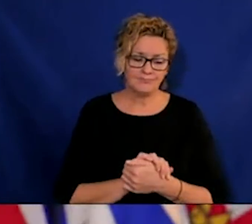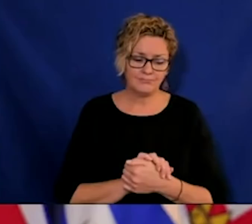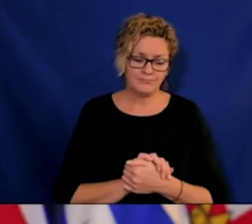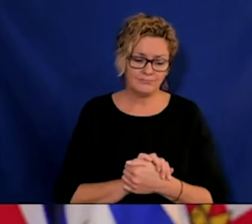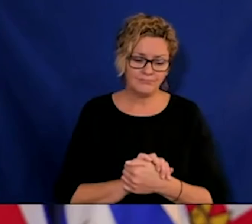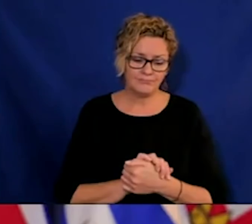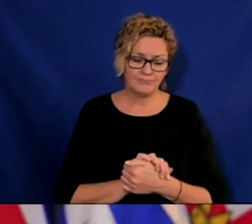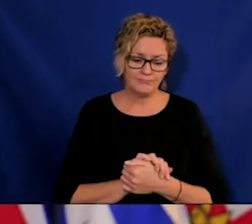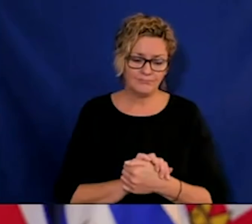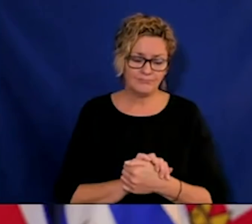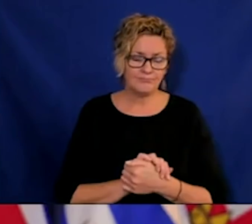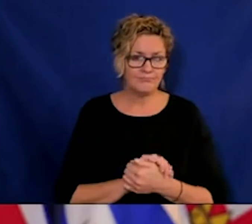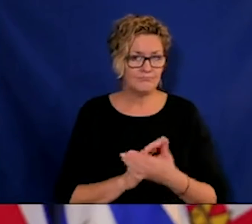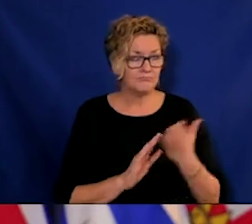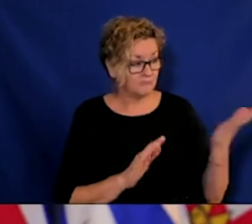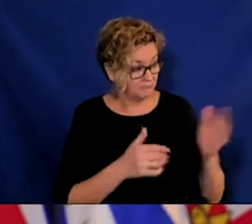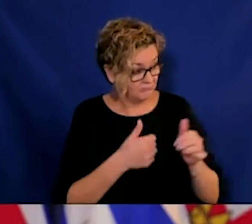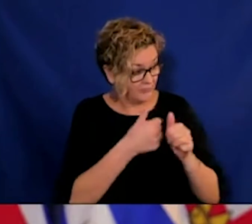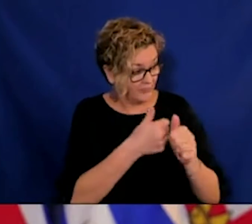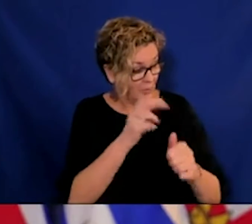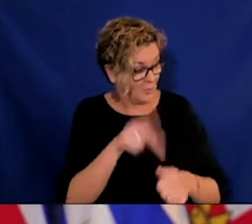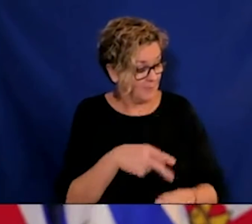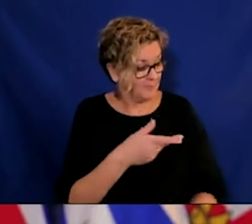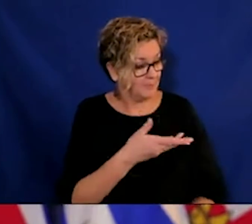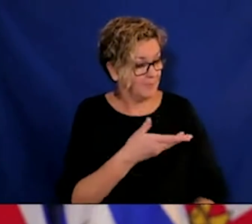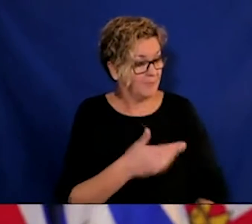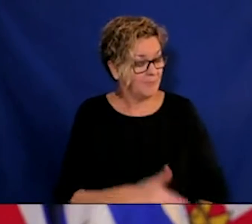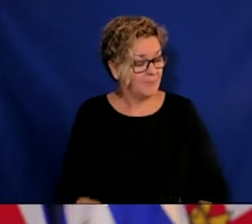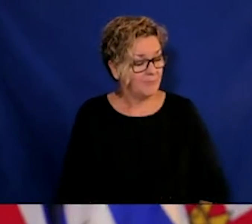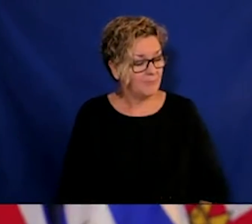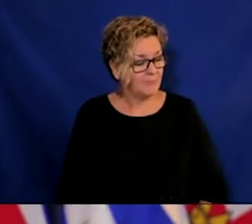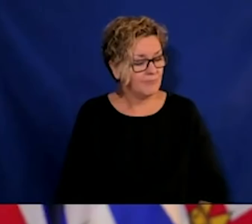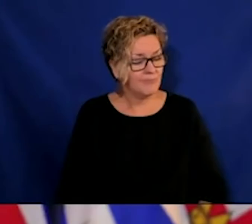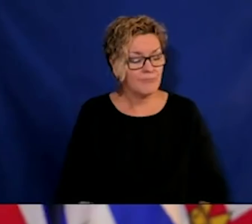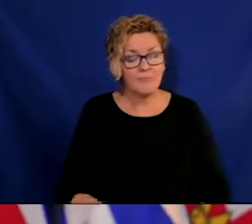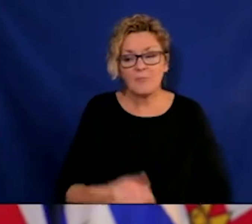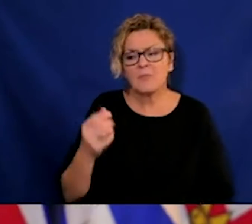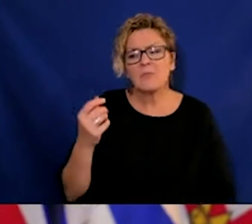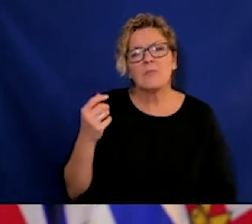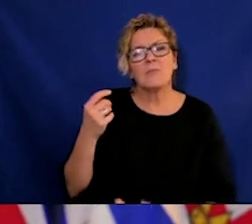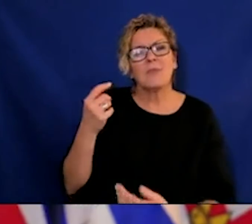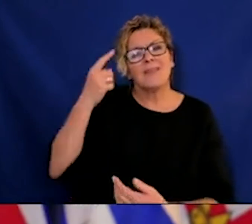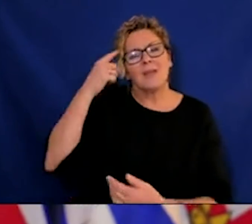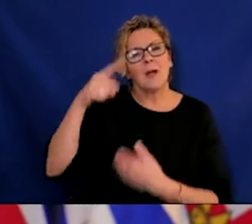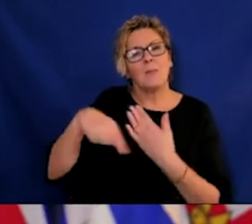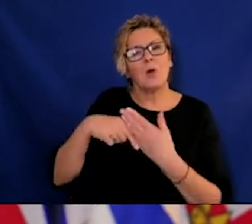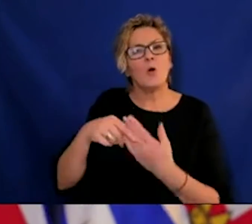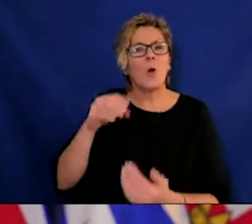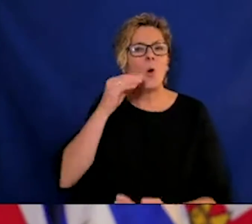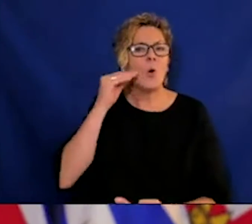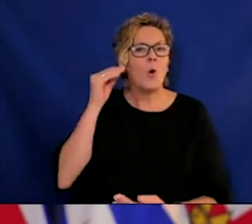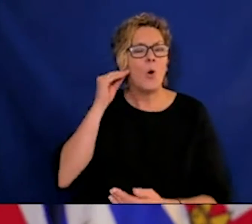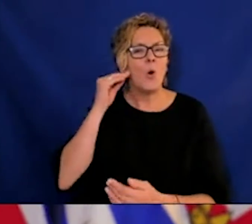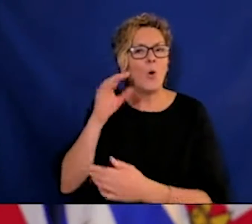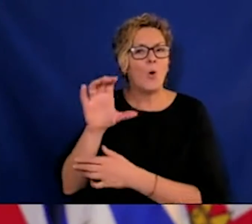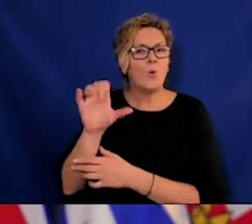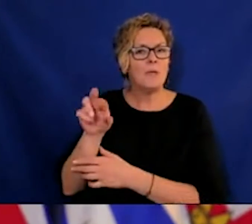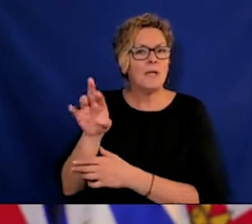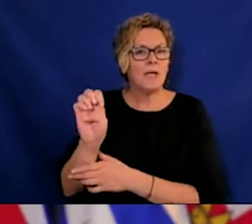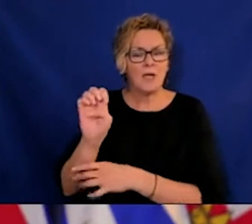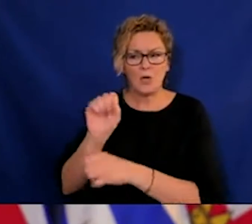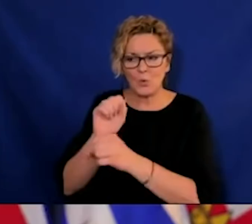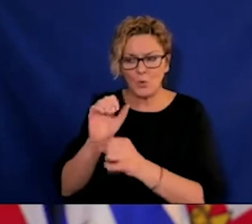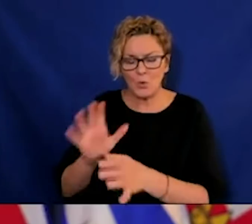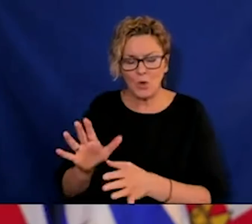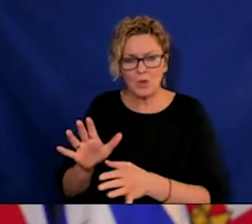Yes, thank you. Given the fact, though, many home care workers visit private residences every day, and